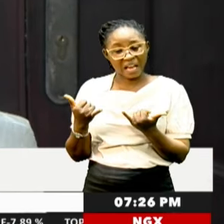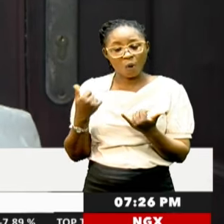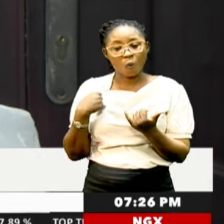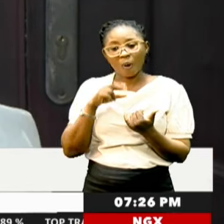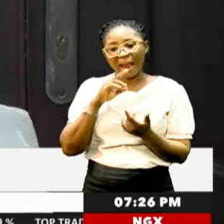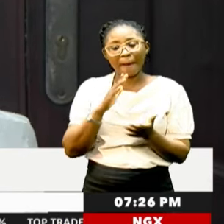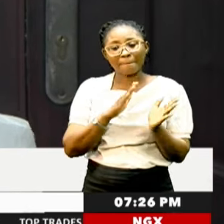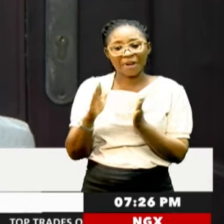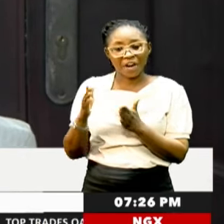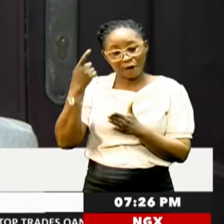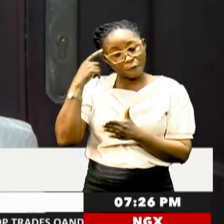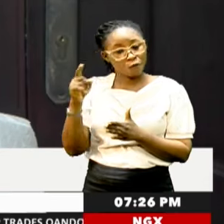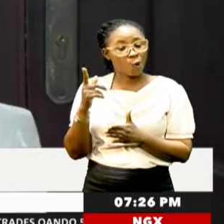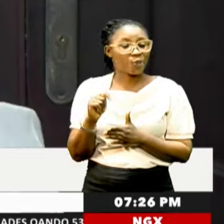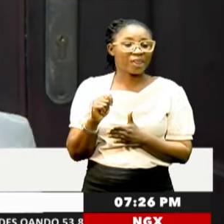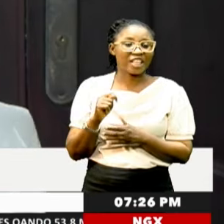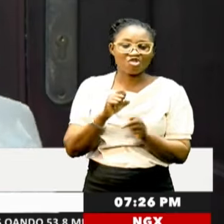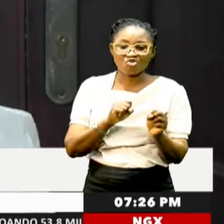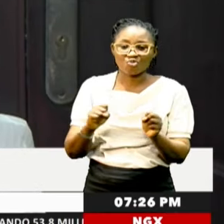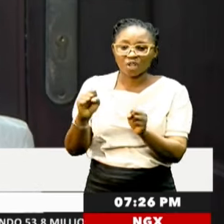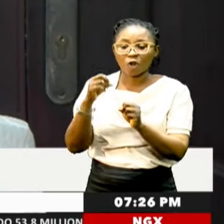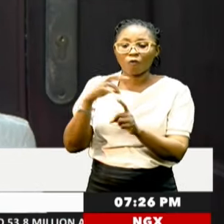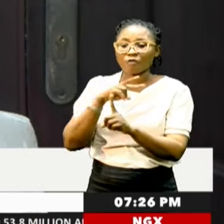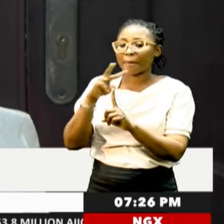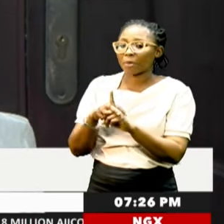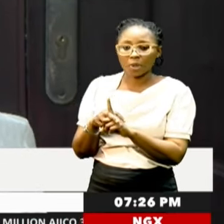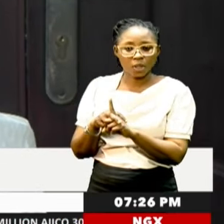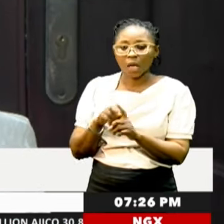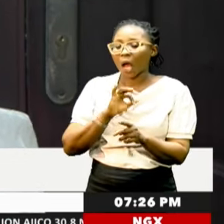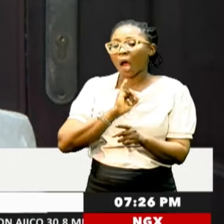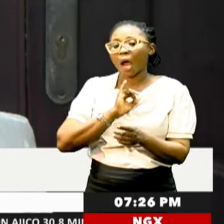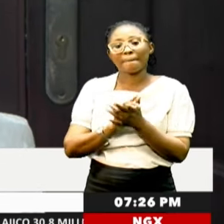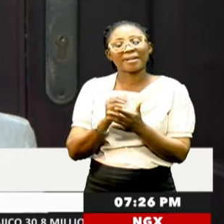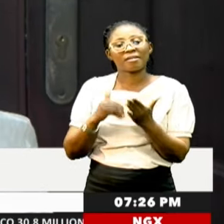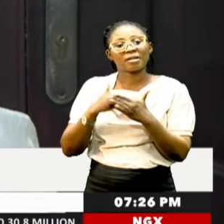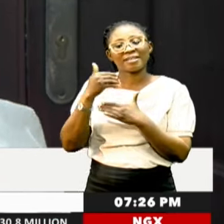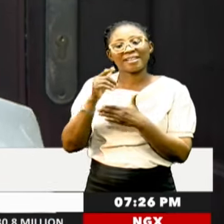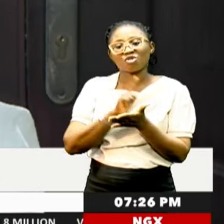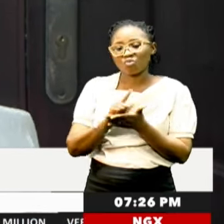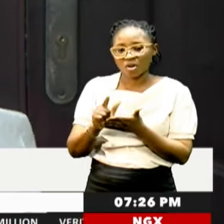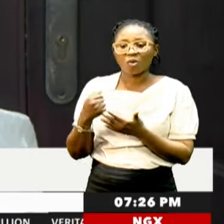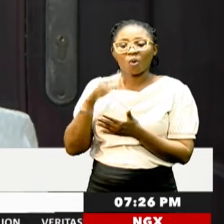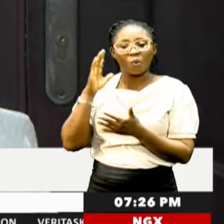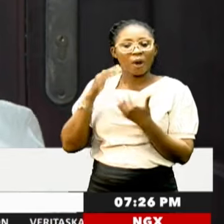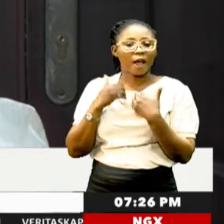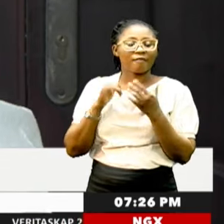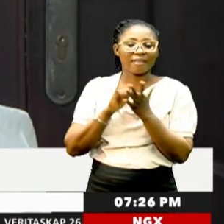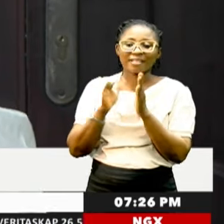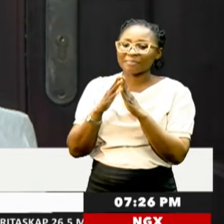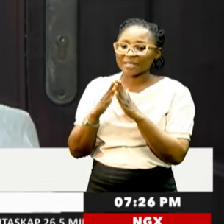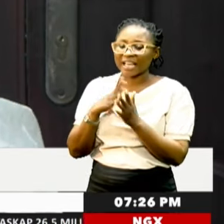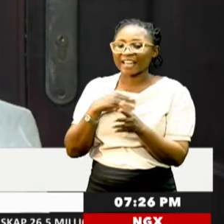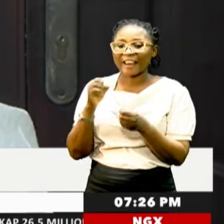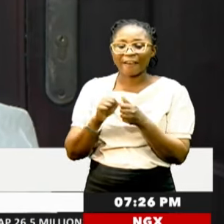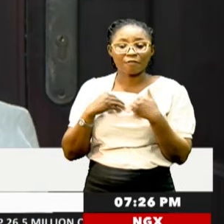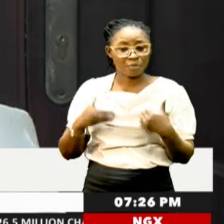are just preparing for the strategy of implementation and I believe by next week we will have that meeting and everybody